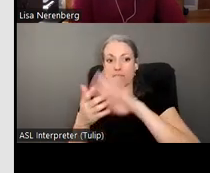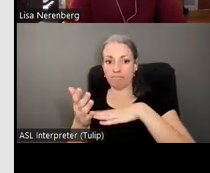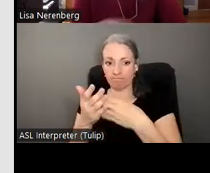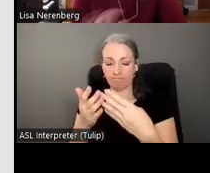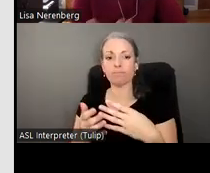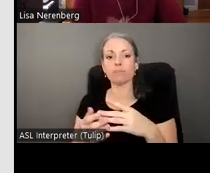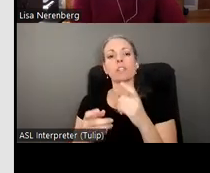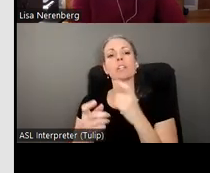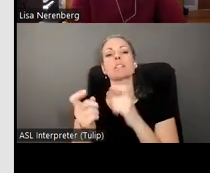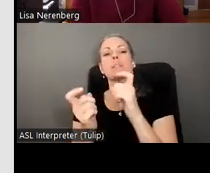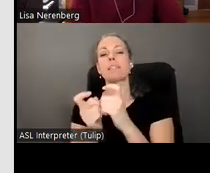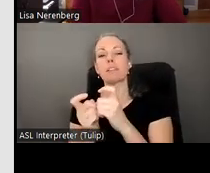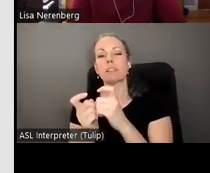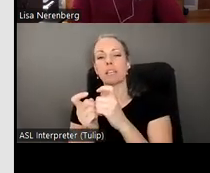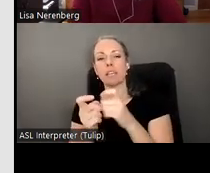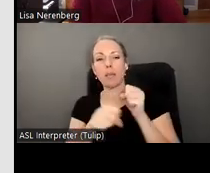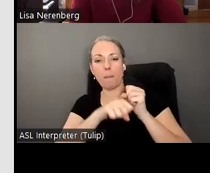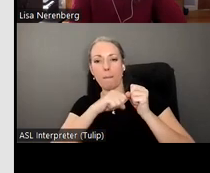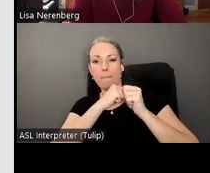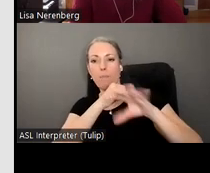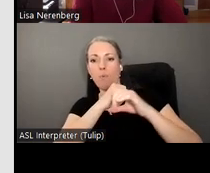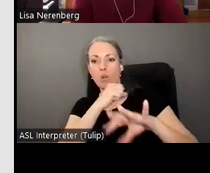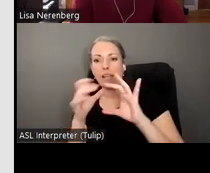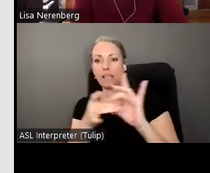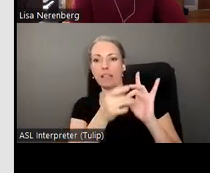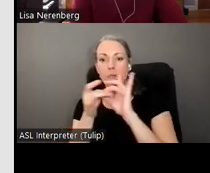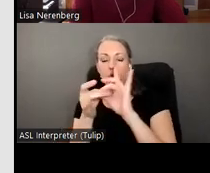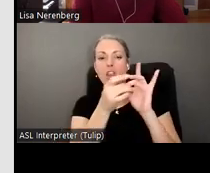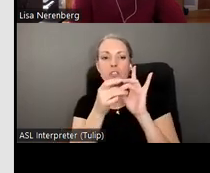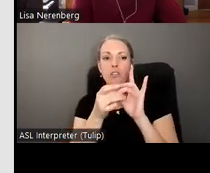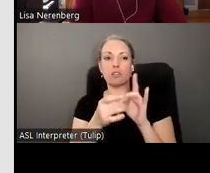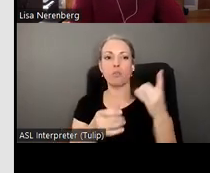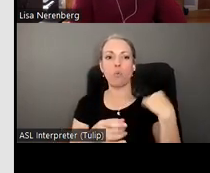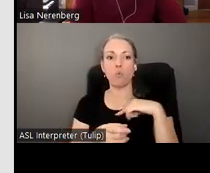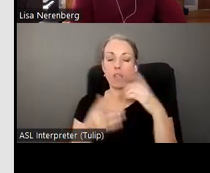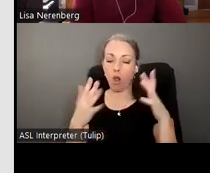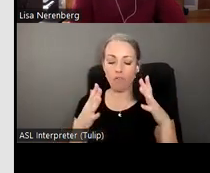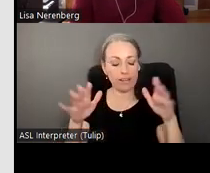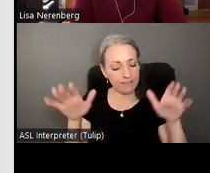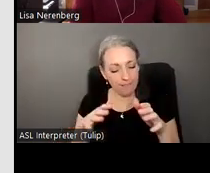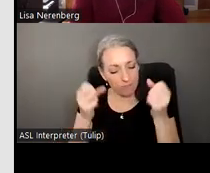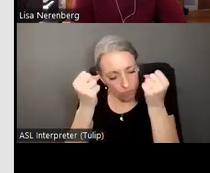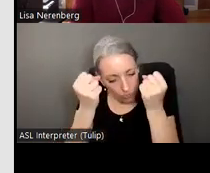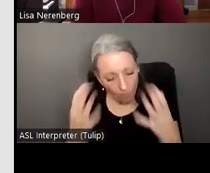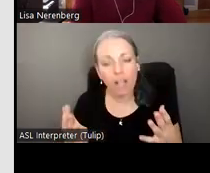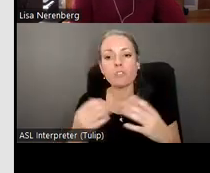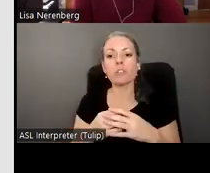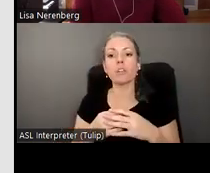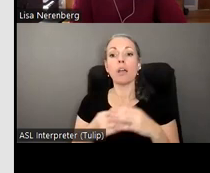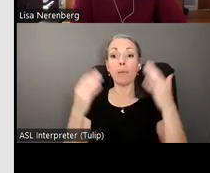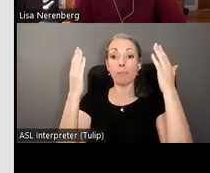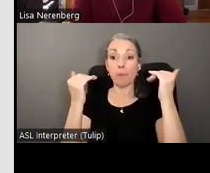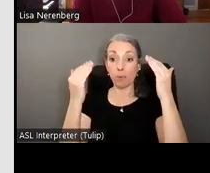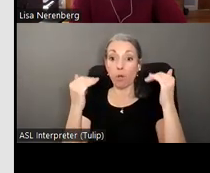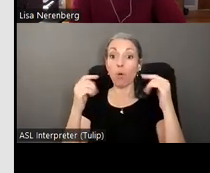in promoting interdepartmental collaboration we certainly have already done a lot uh and but we hope that the con